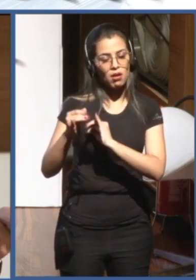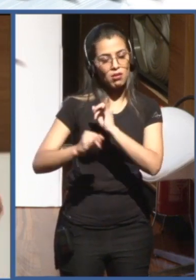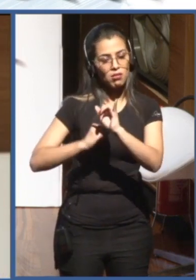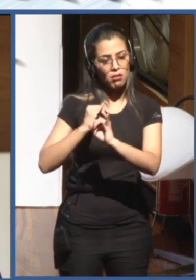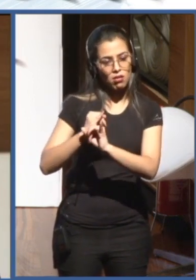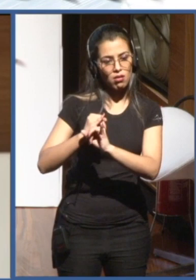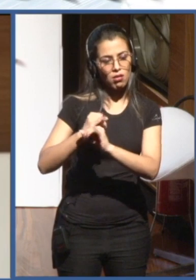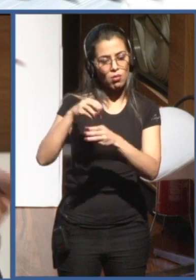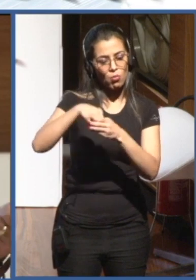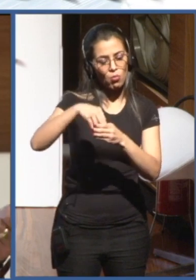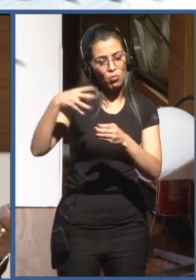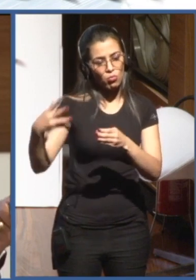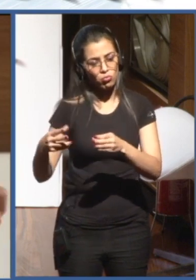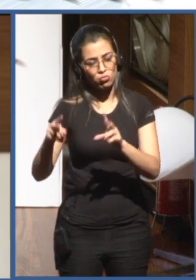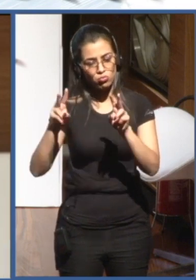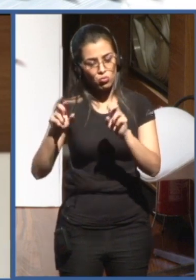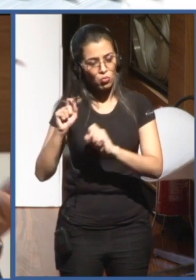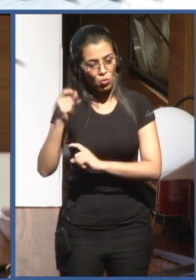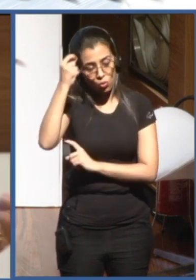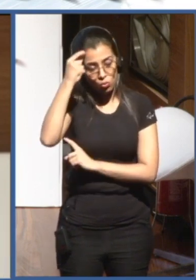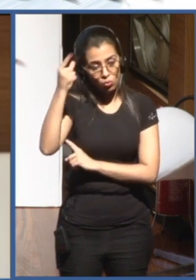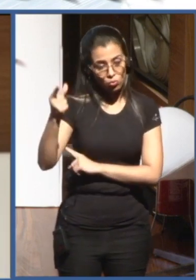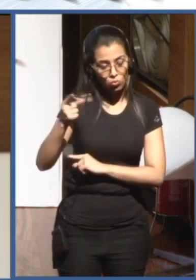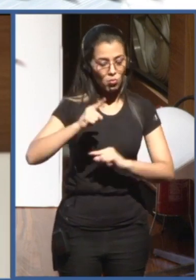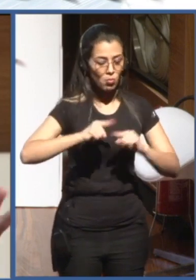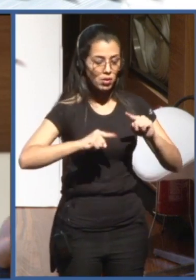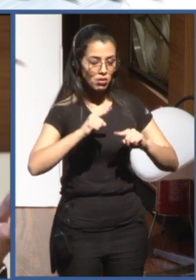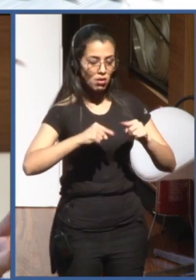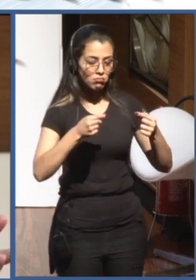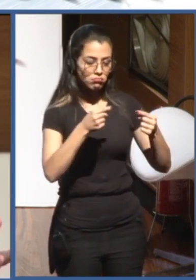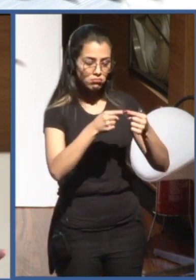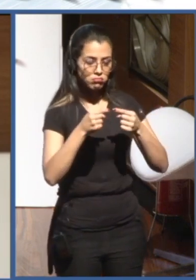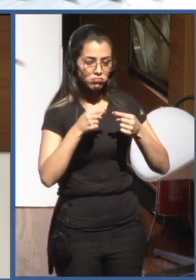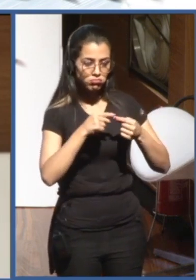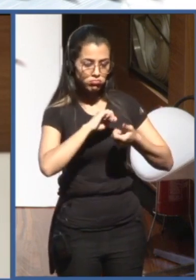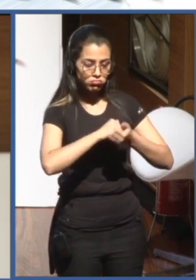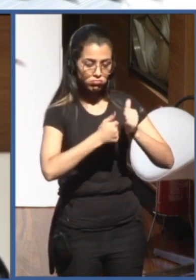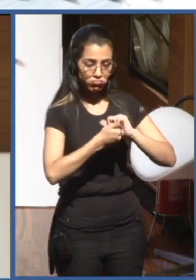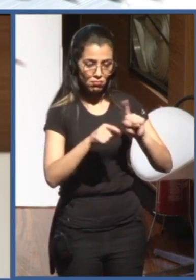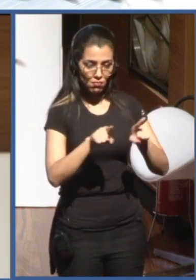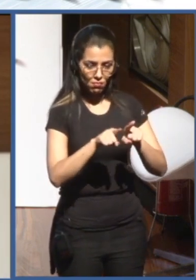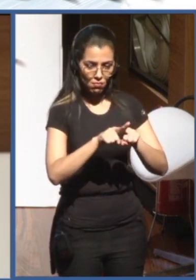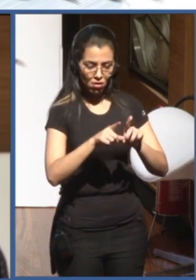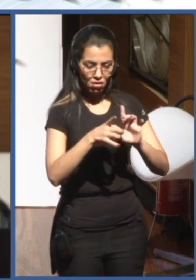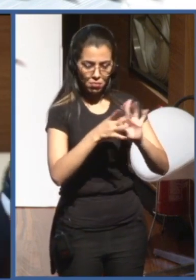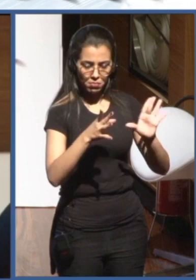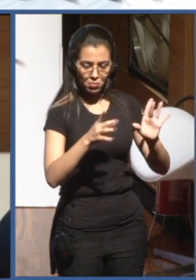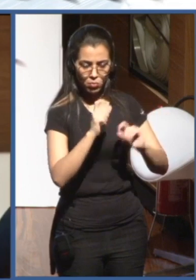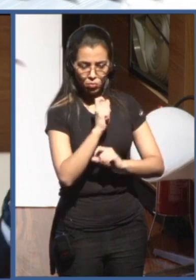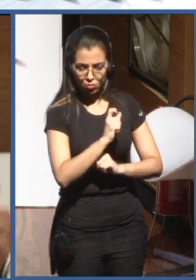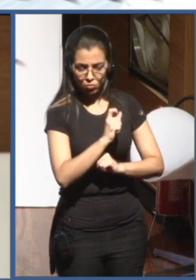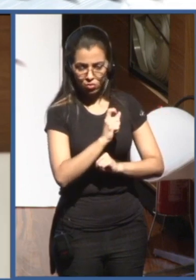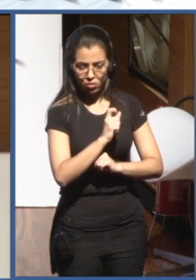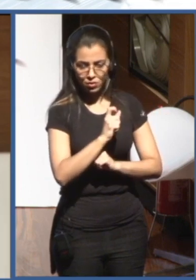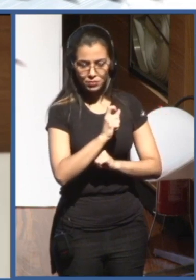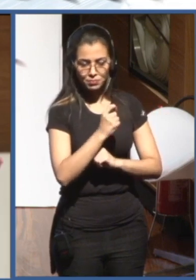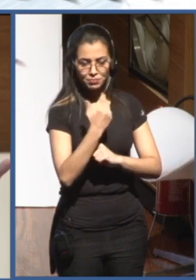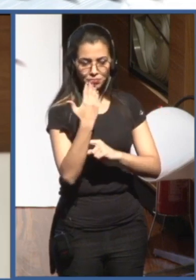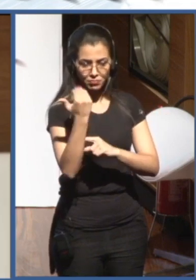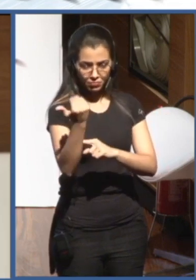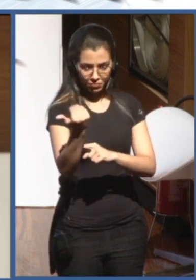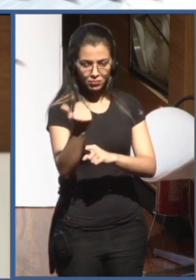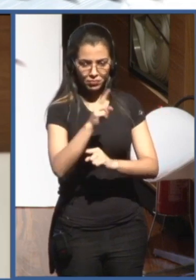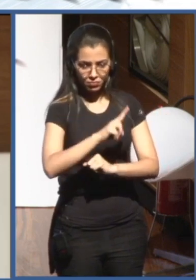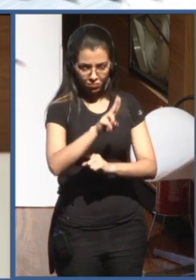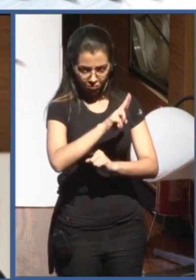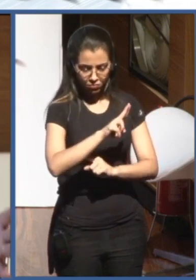material to allow anyone to capacity for the new technology. But you